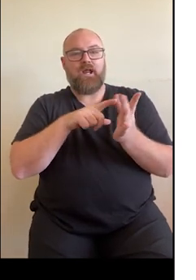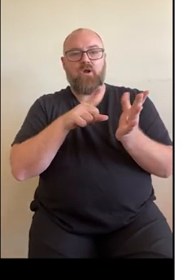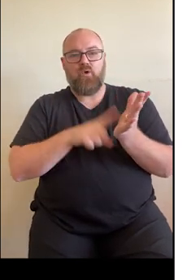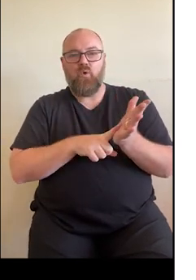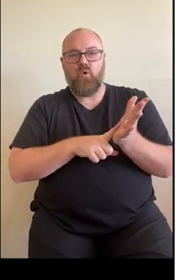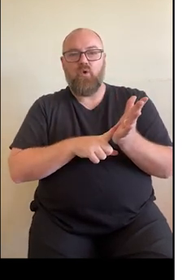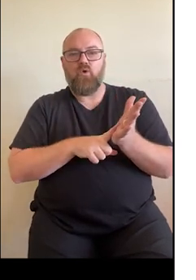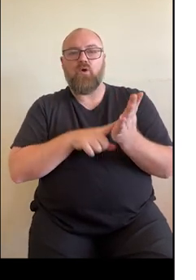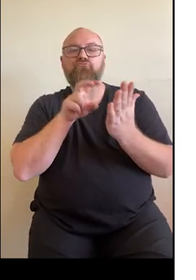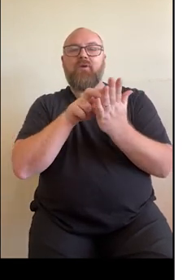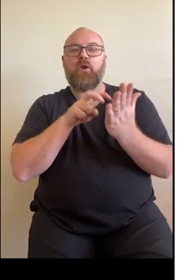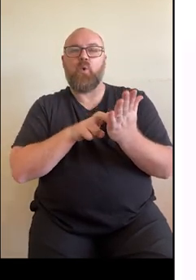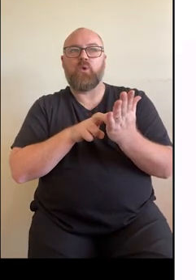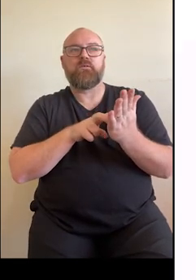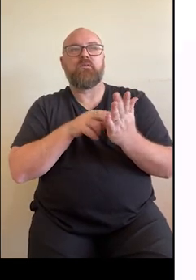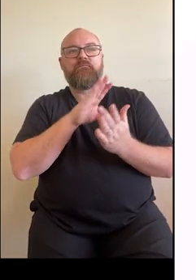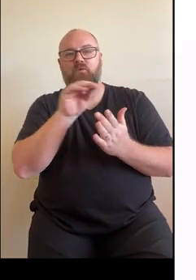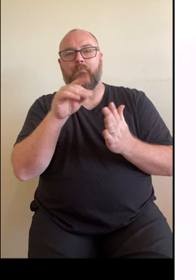drop down menu there.